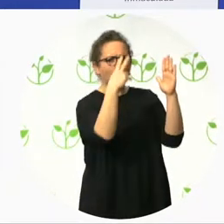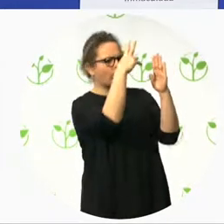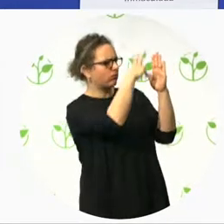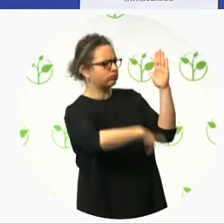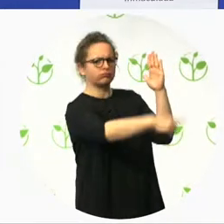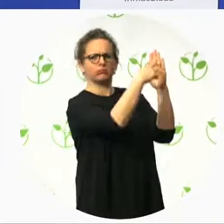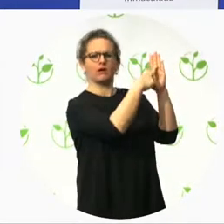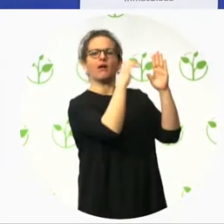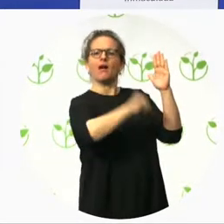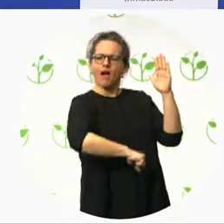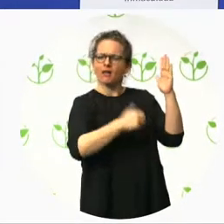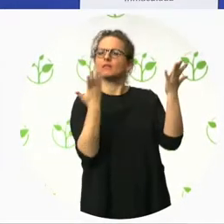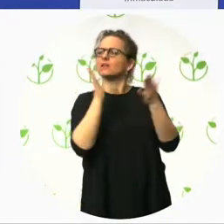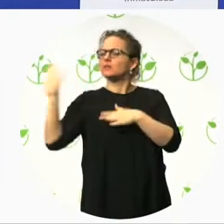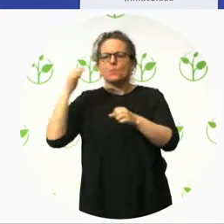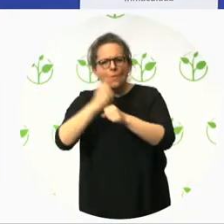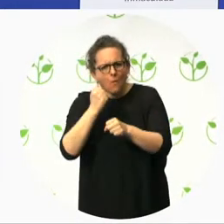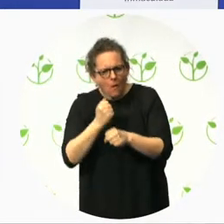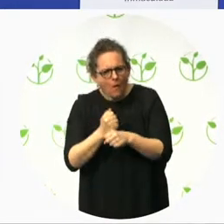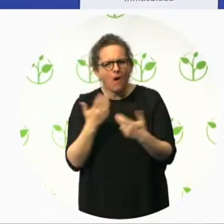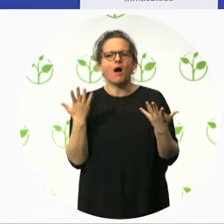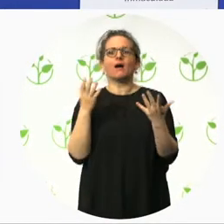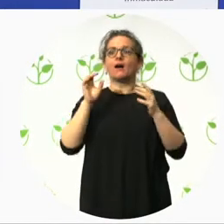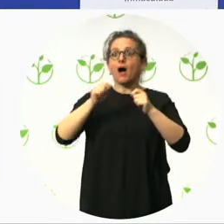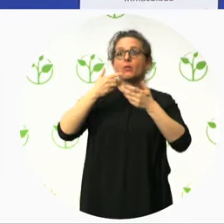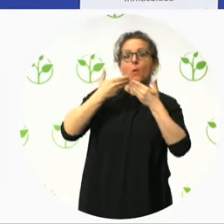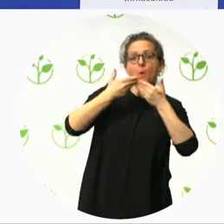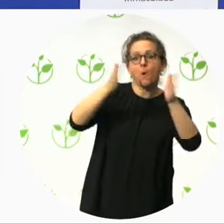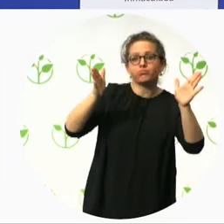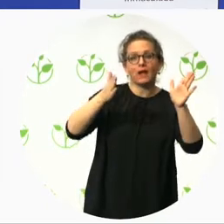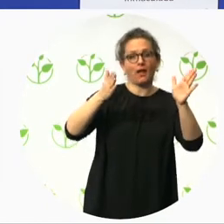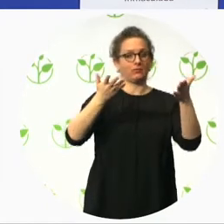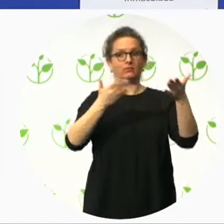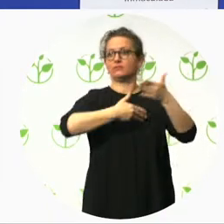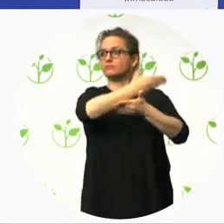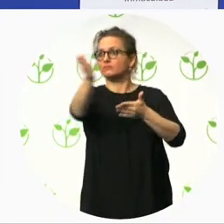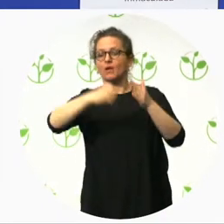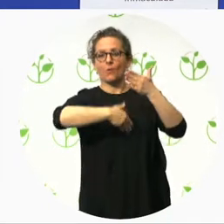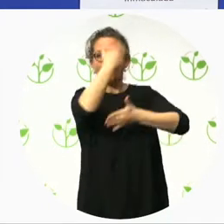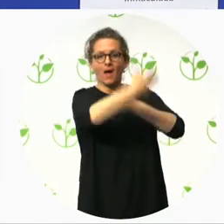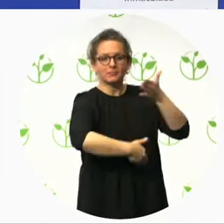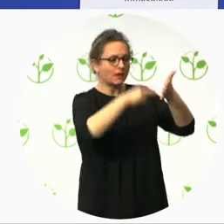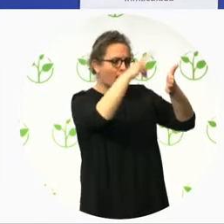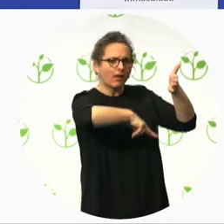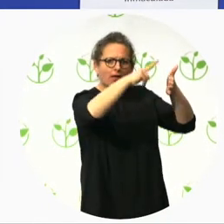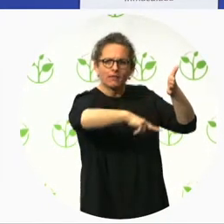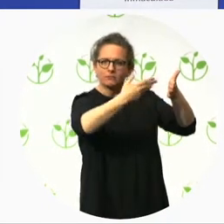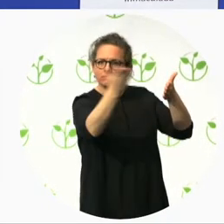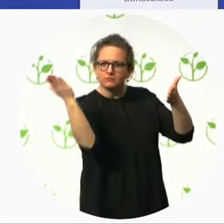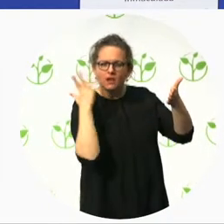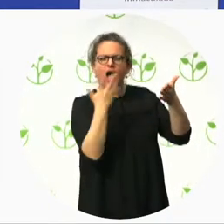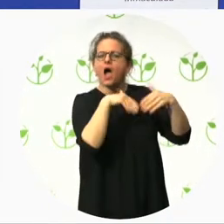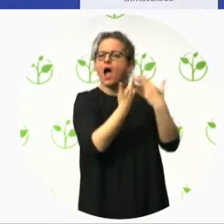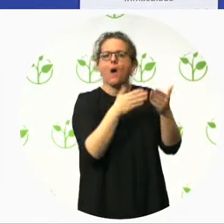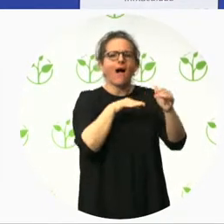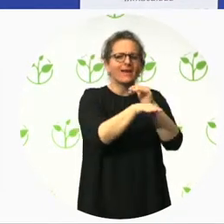in order to make public sector websites accessible accessible and how we have used resources that were there in terms of